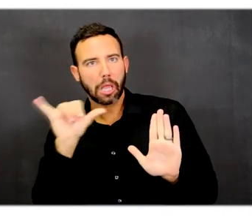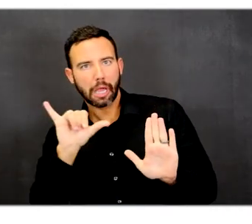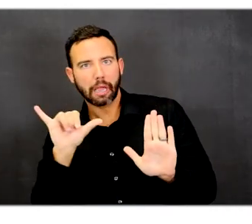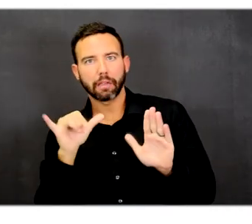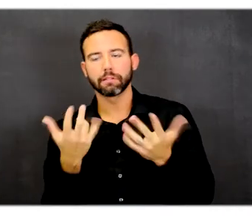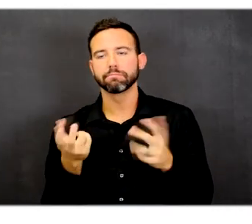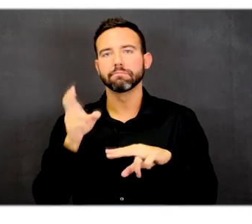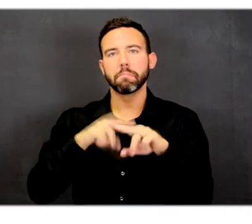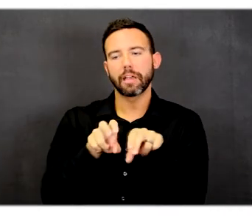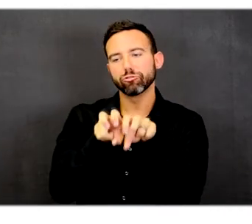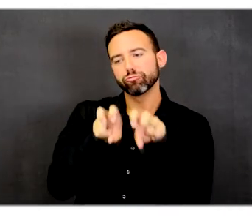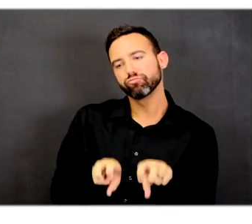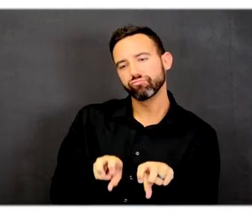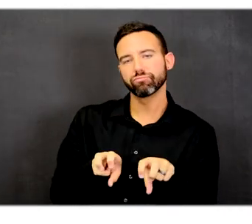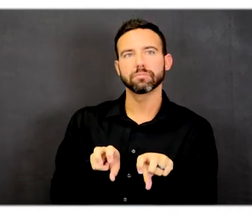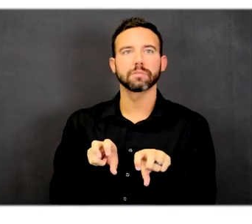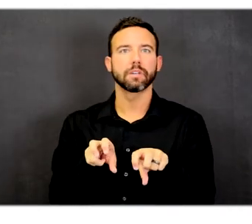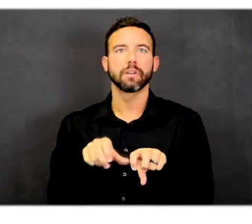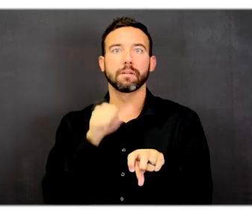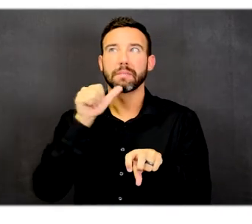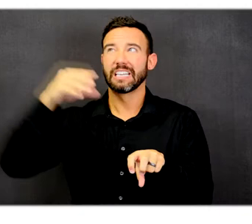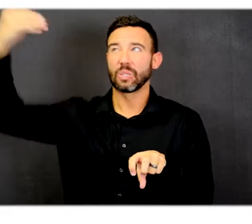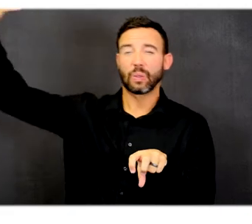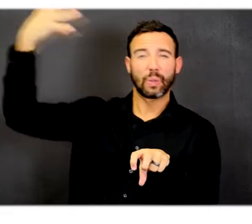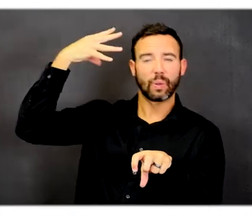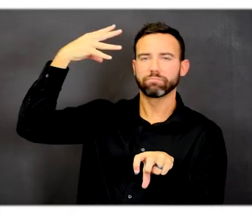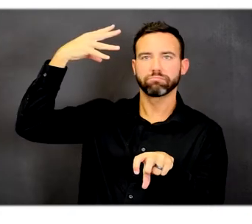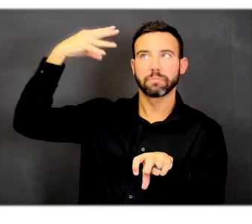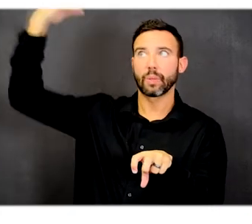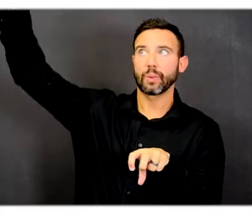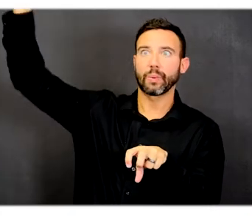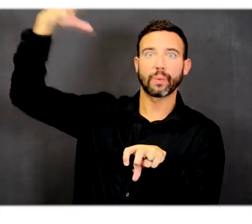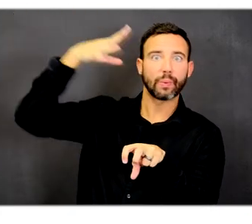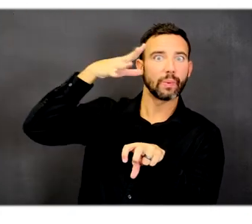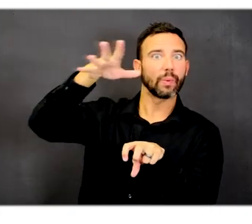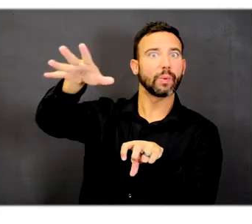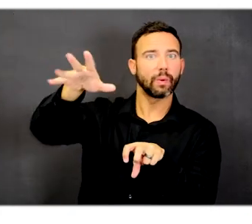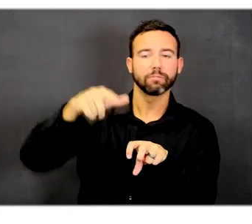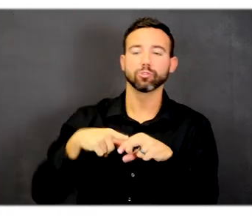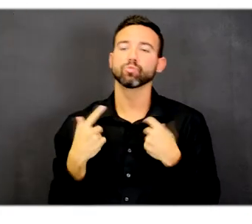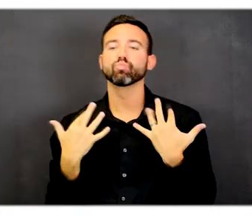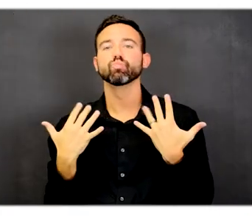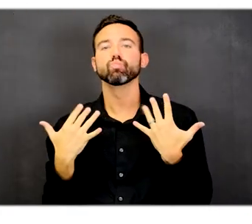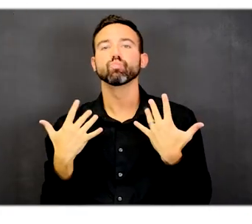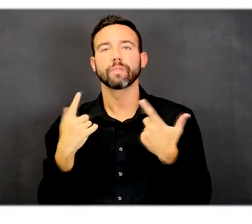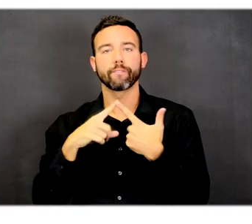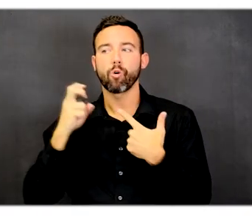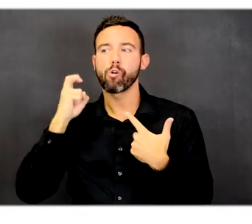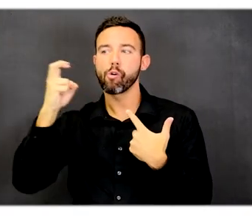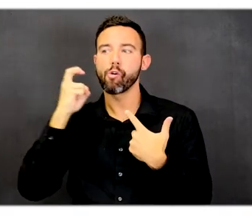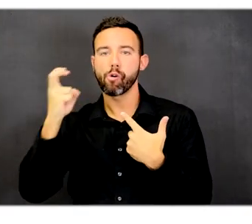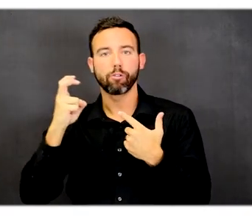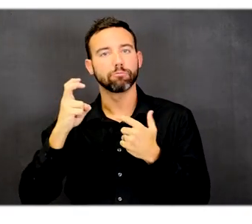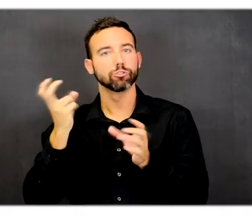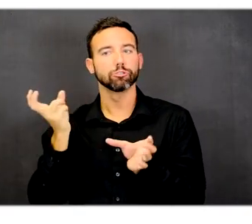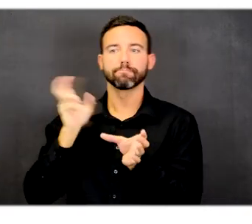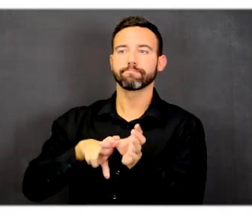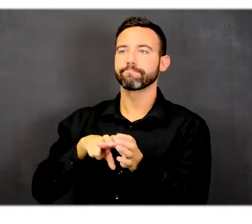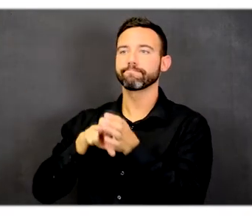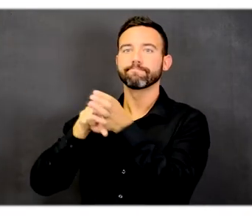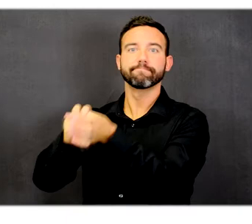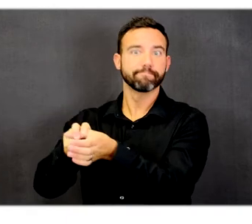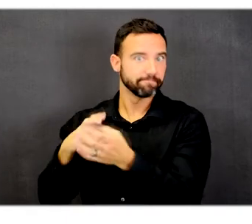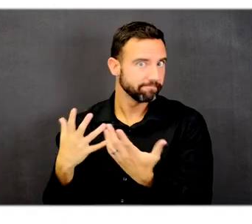bench type seating so that you're out of direct sunlight while you're waiting for the transportation structures to come and pick you up to take you to your